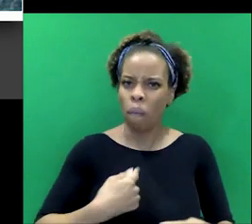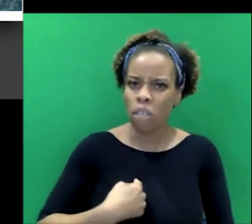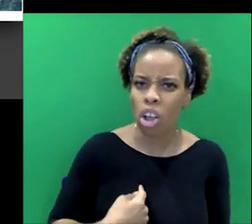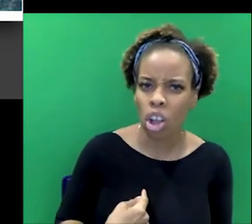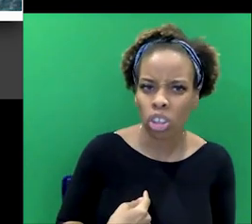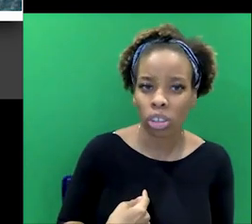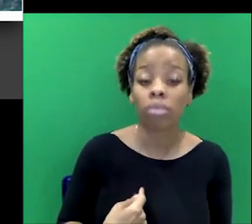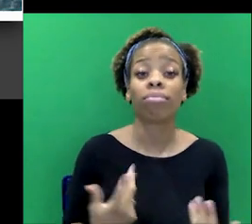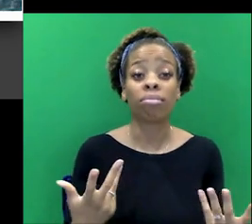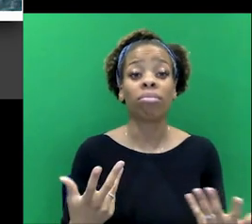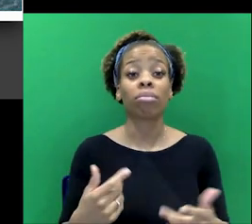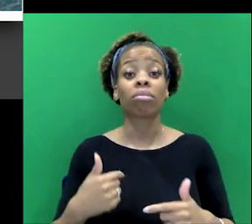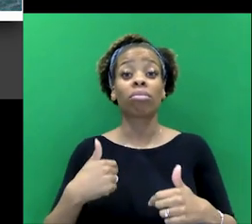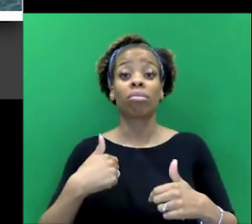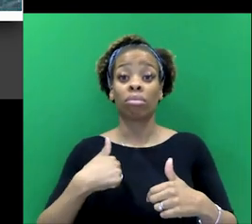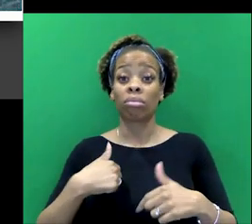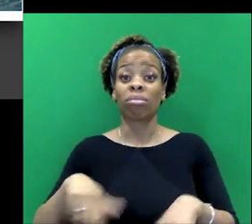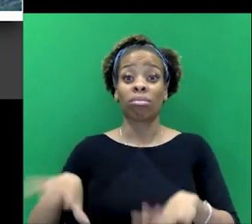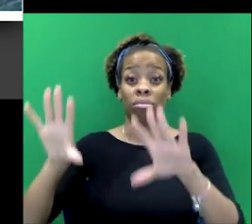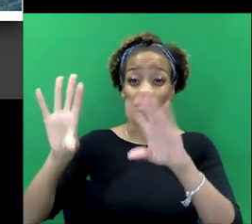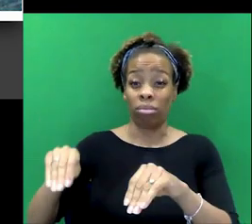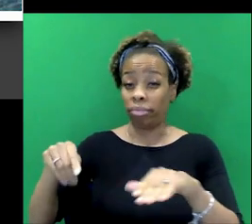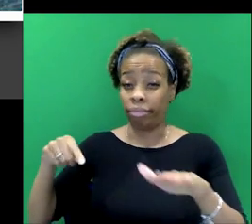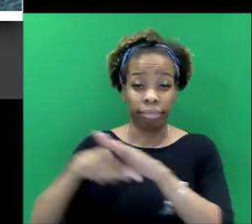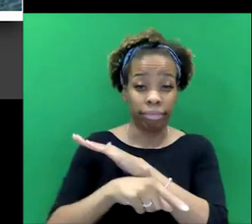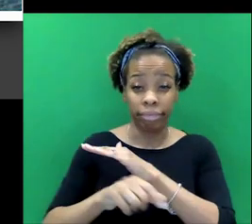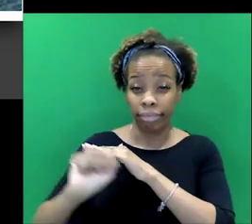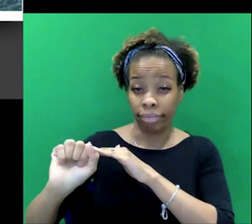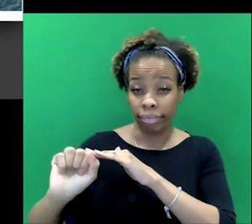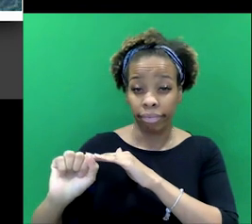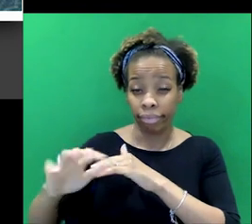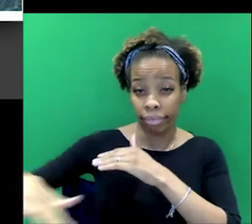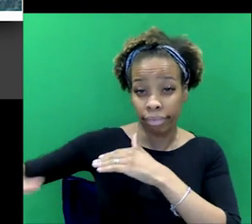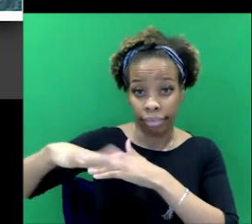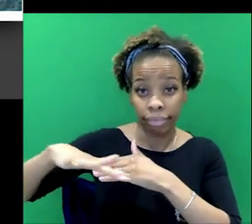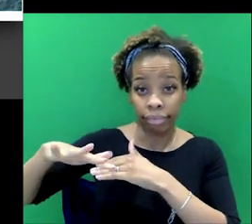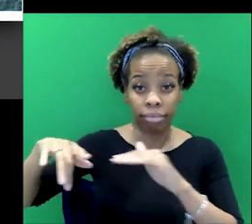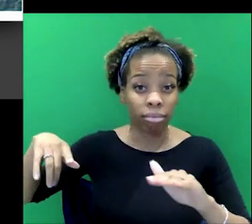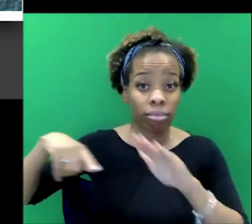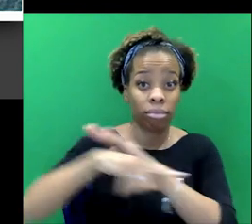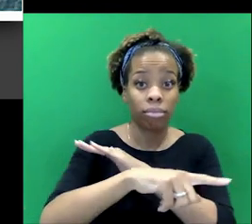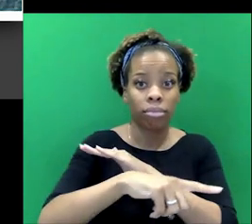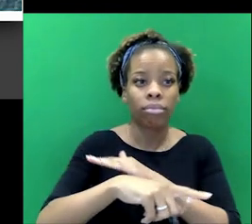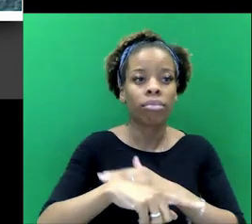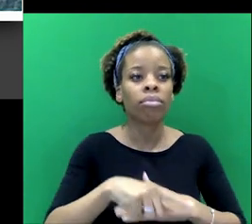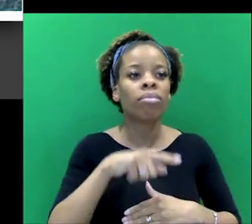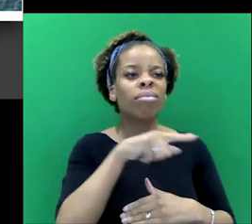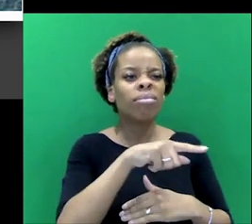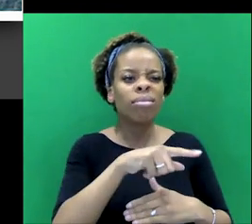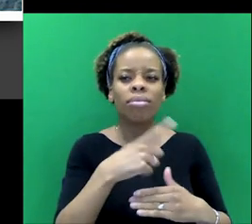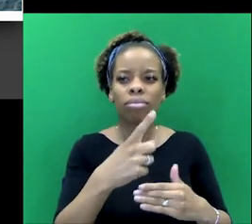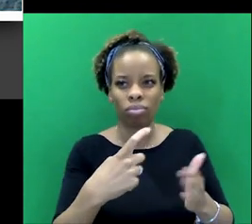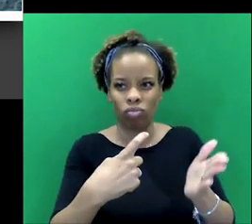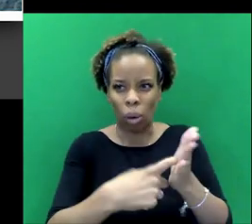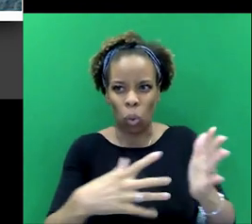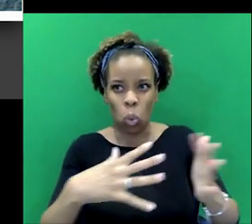So he runs away from his house in Kolaba, he leaves his family, and he goes to Reverend Wilson and says, you